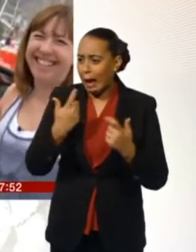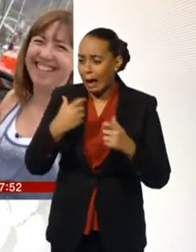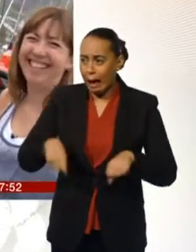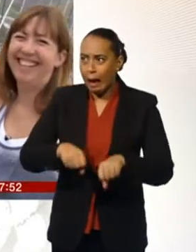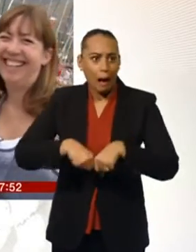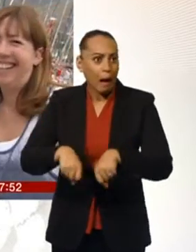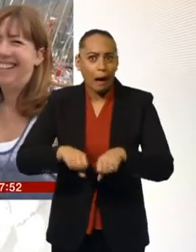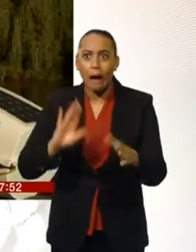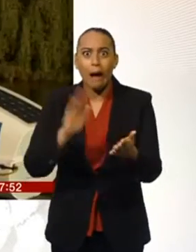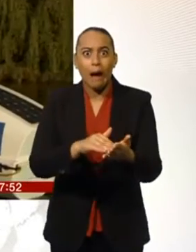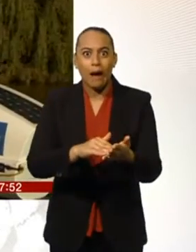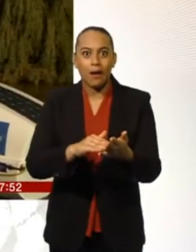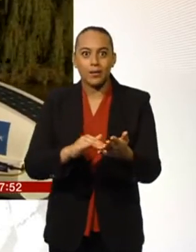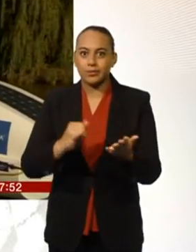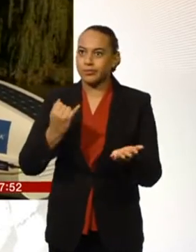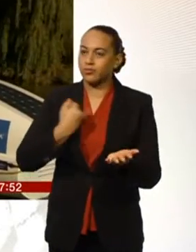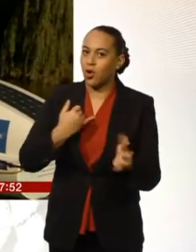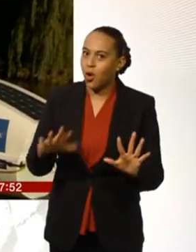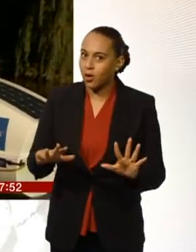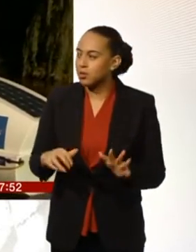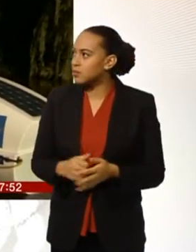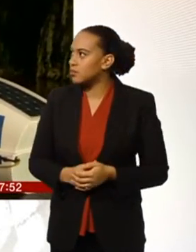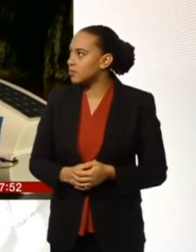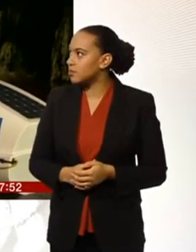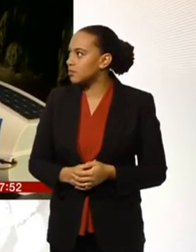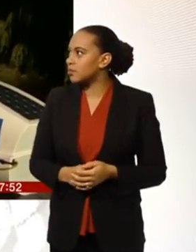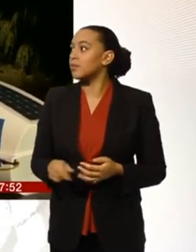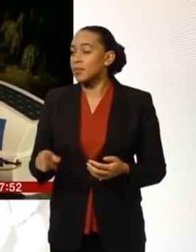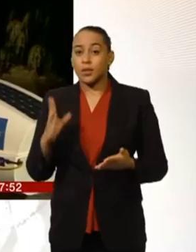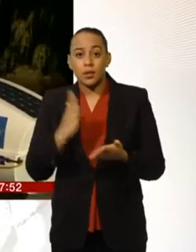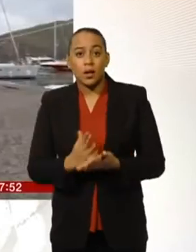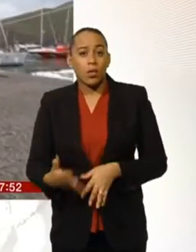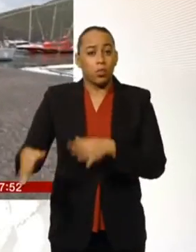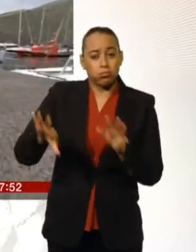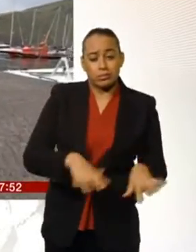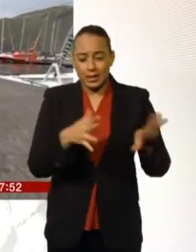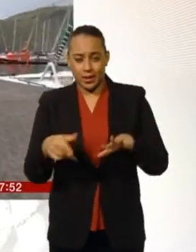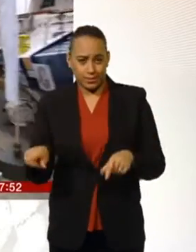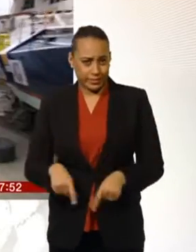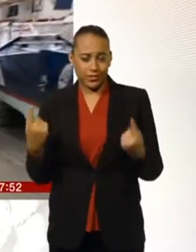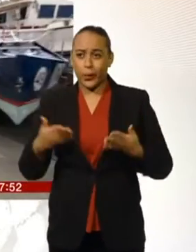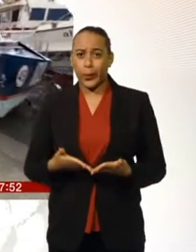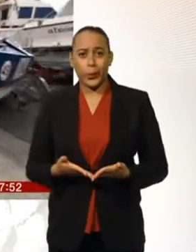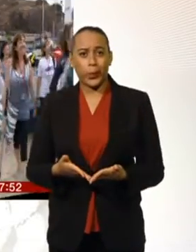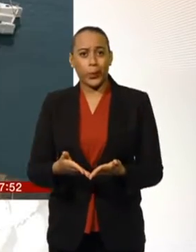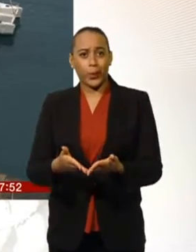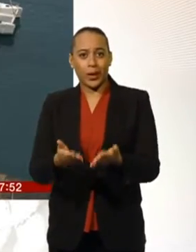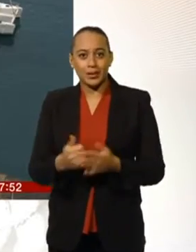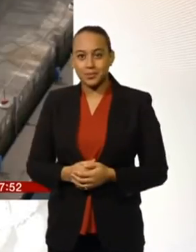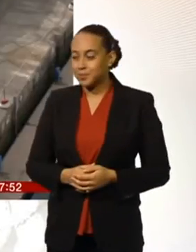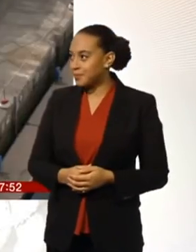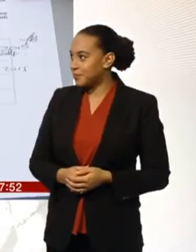We were wrong. This is absolutely nothing like the ocean. Because that is absolutely right.